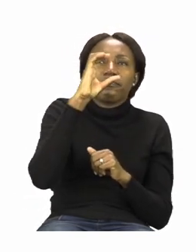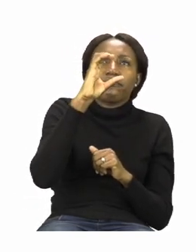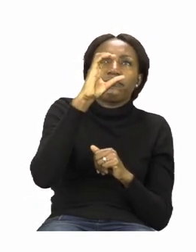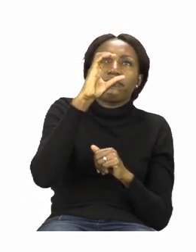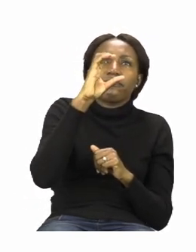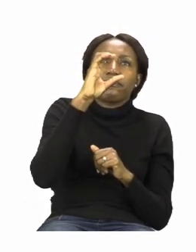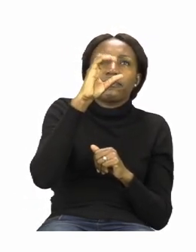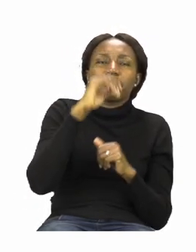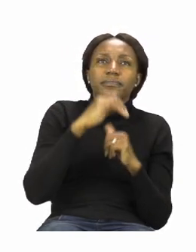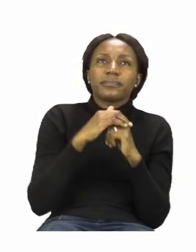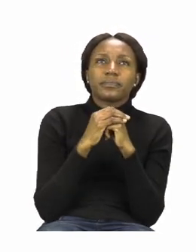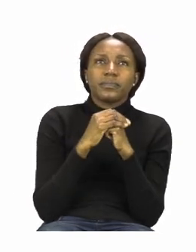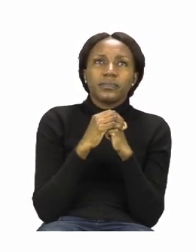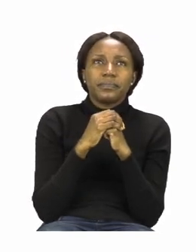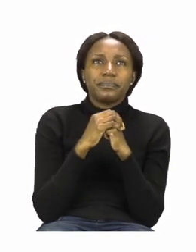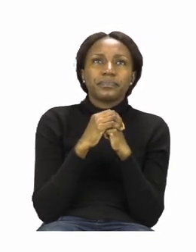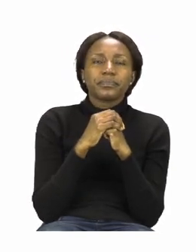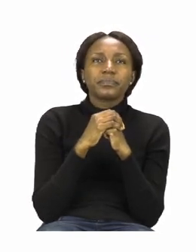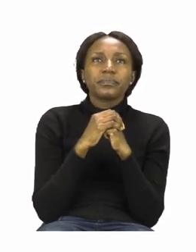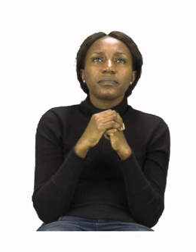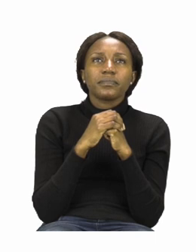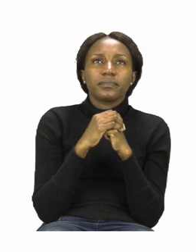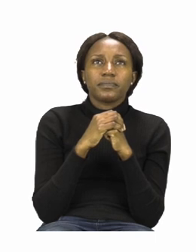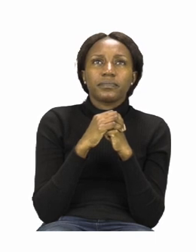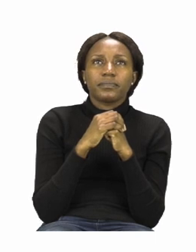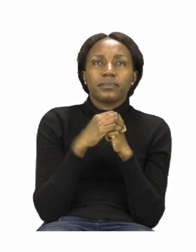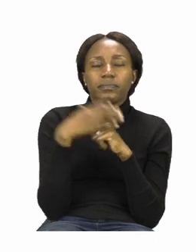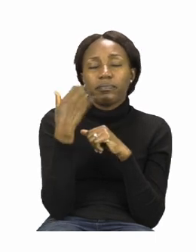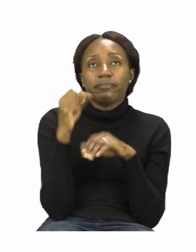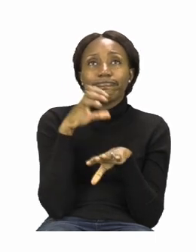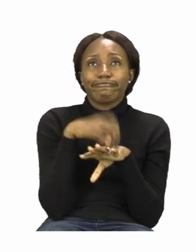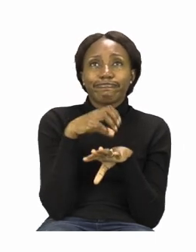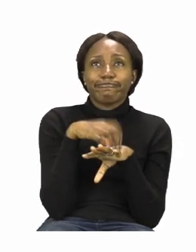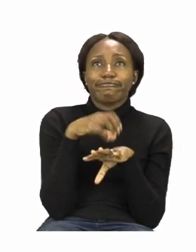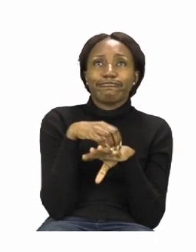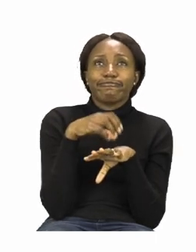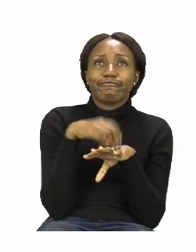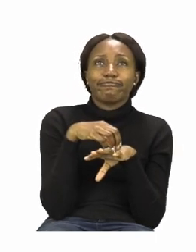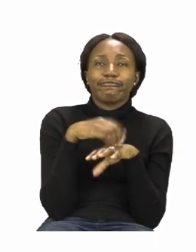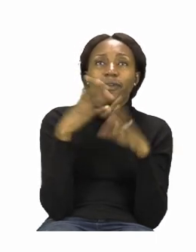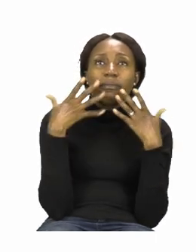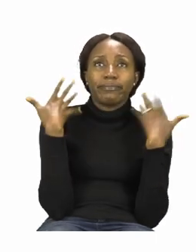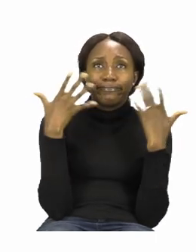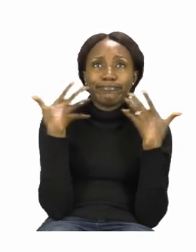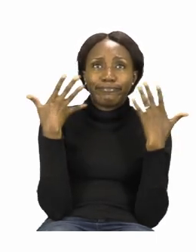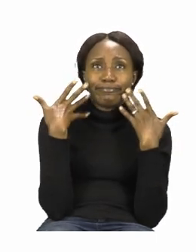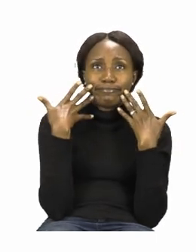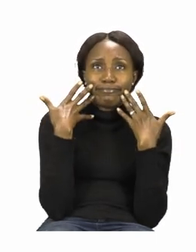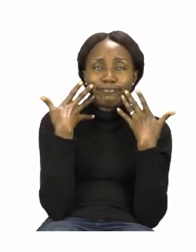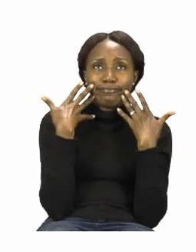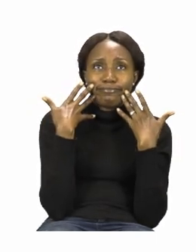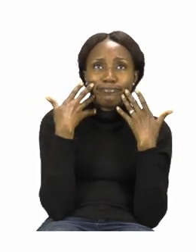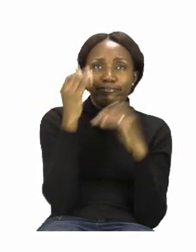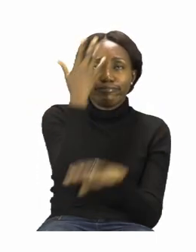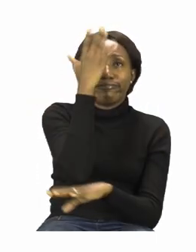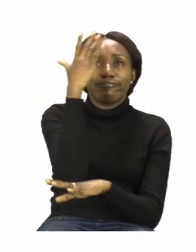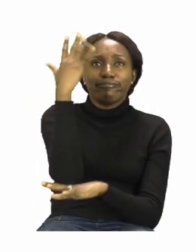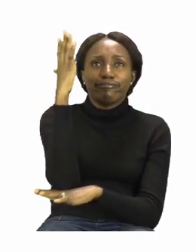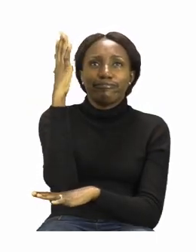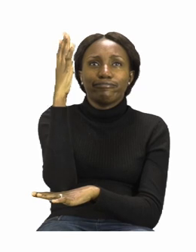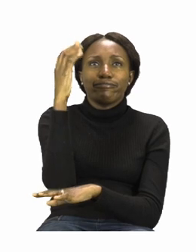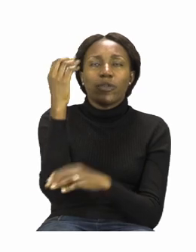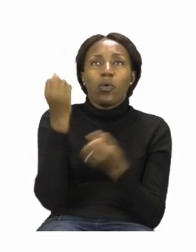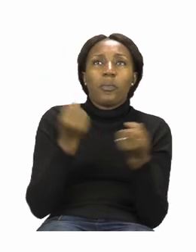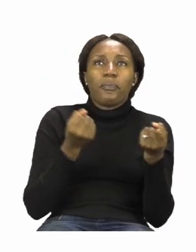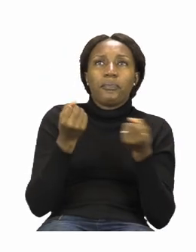k we have a cake cat tree car